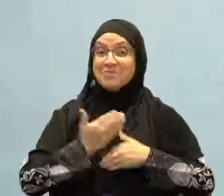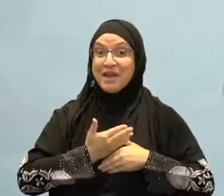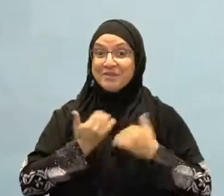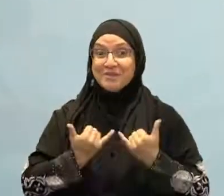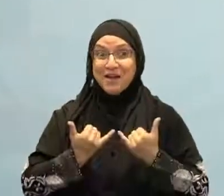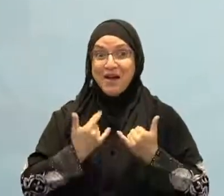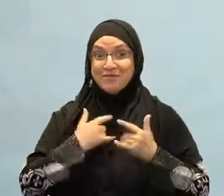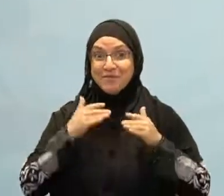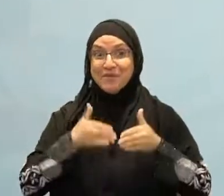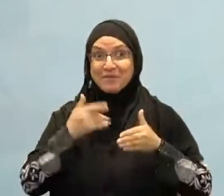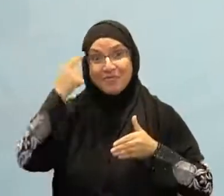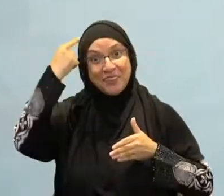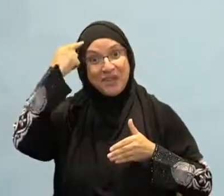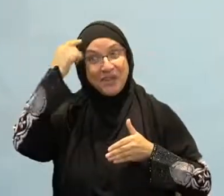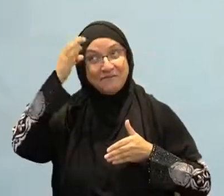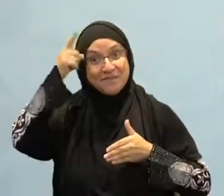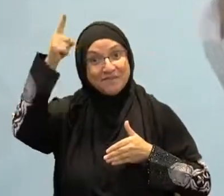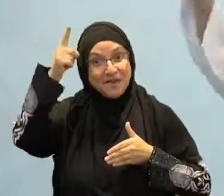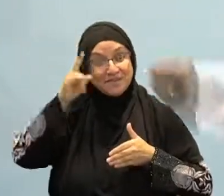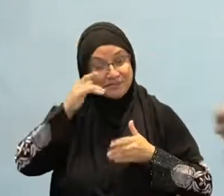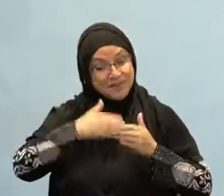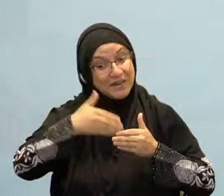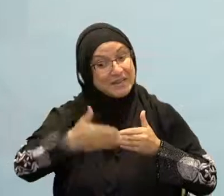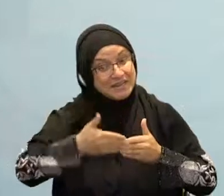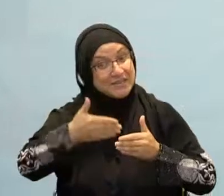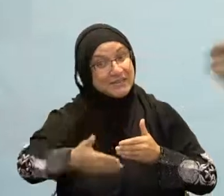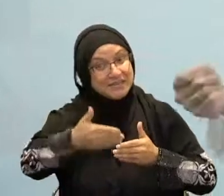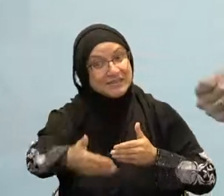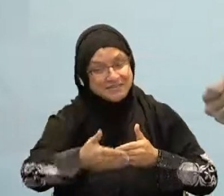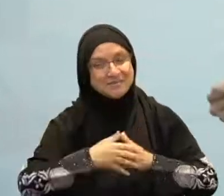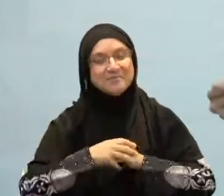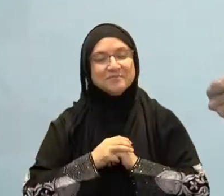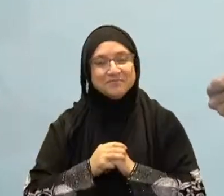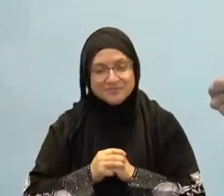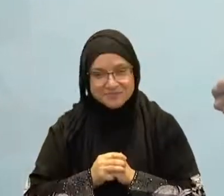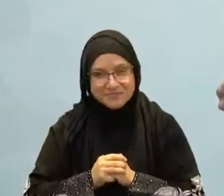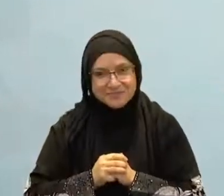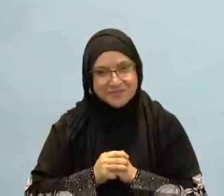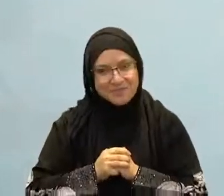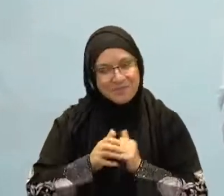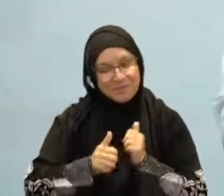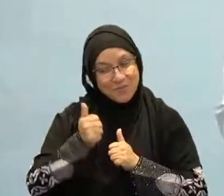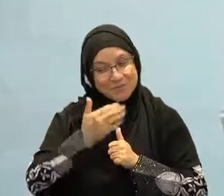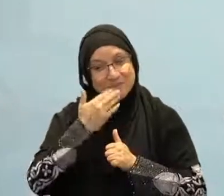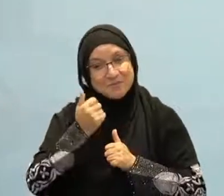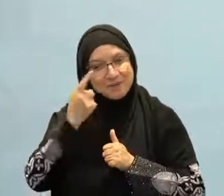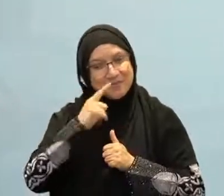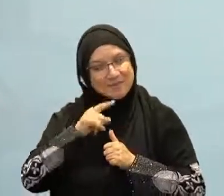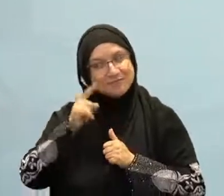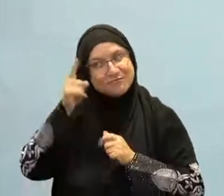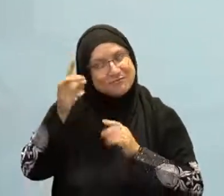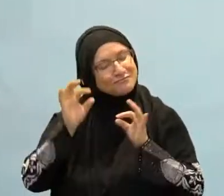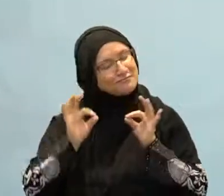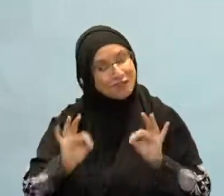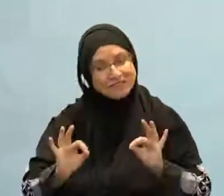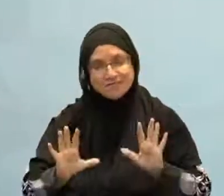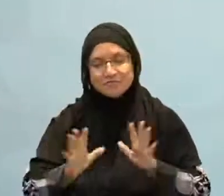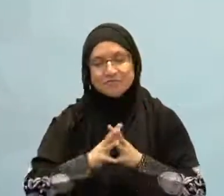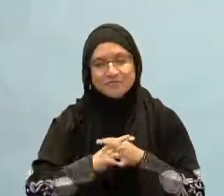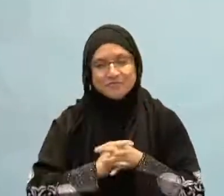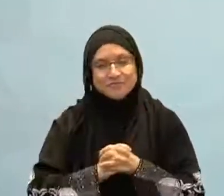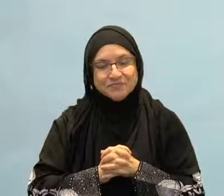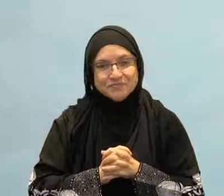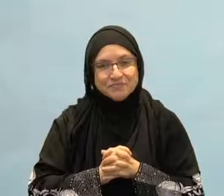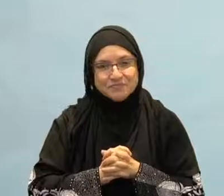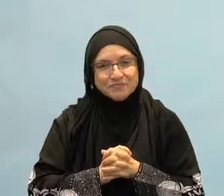racing ahead of the salah. Most people, that's what catches them and distracts them. And you indeed have appointments. You might have to